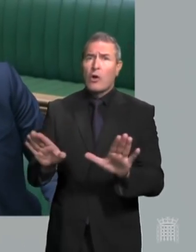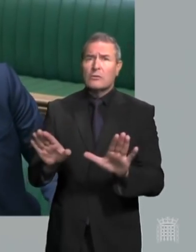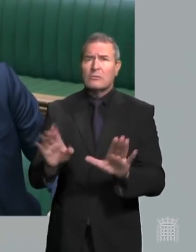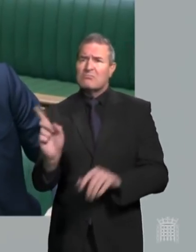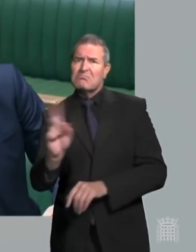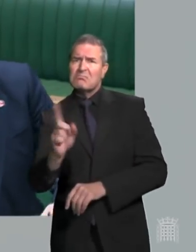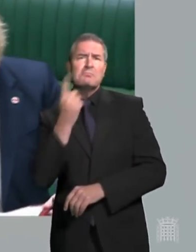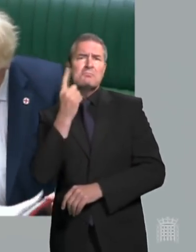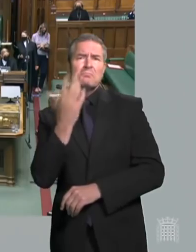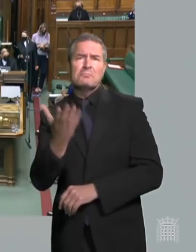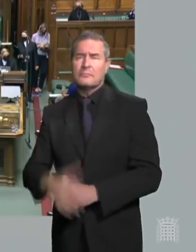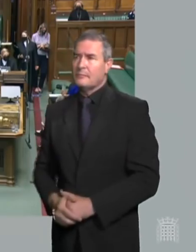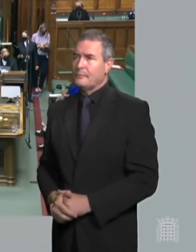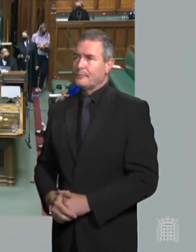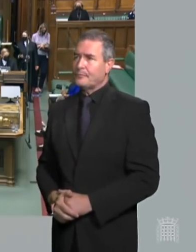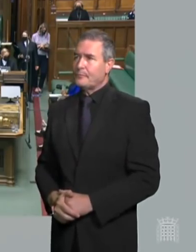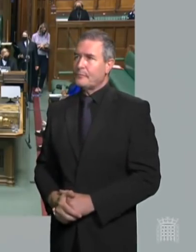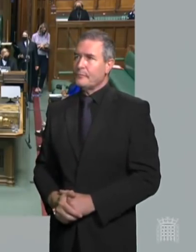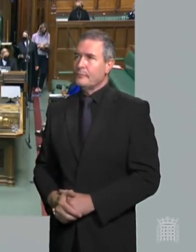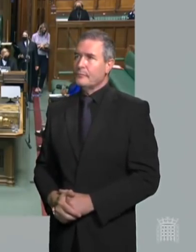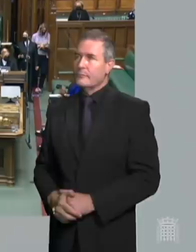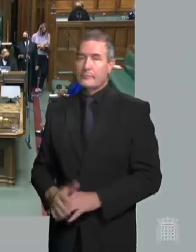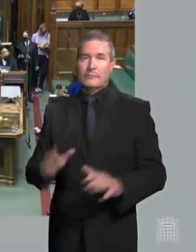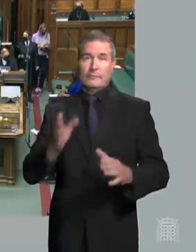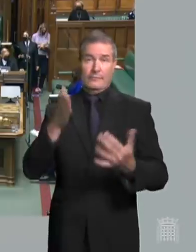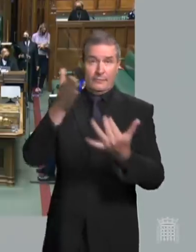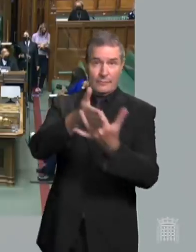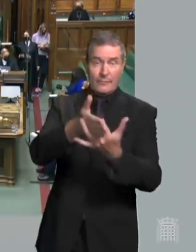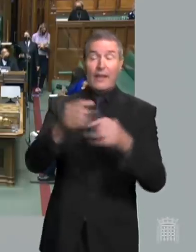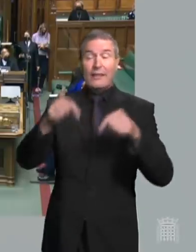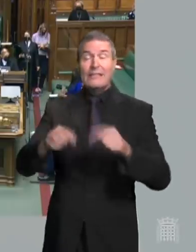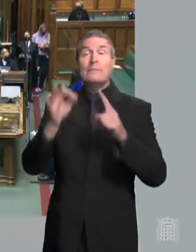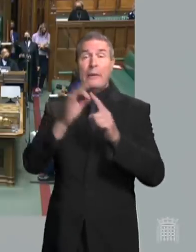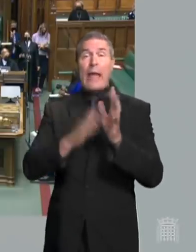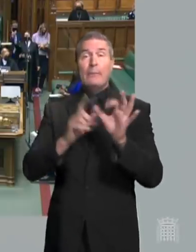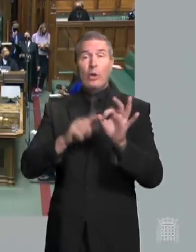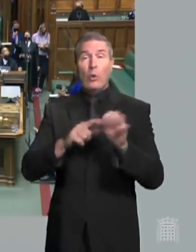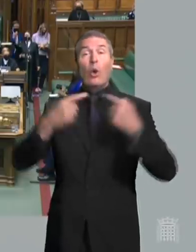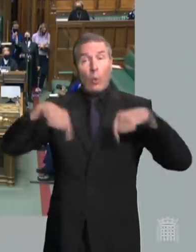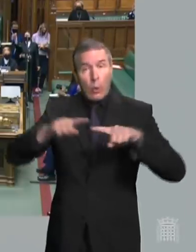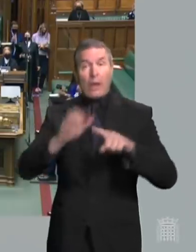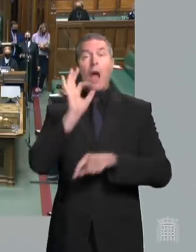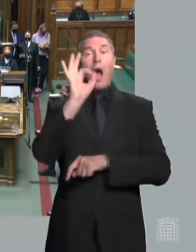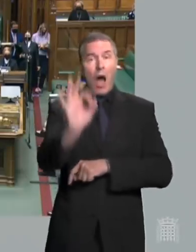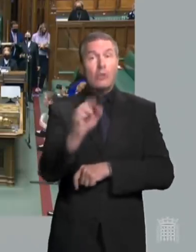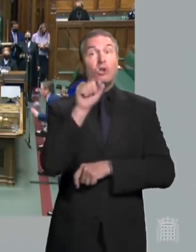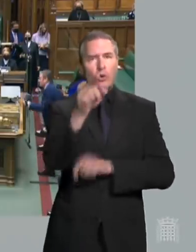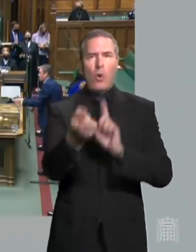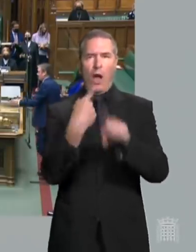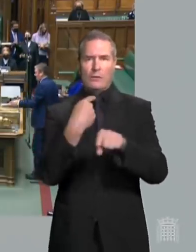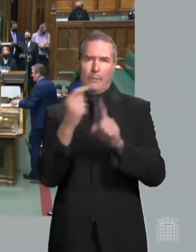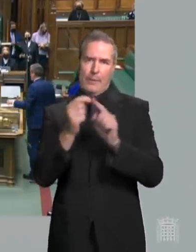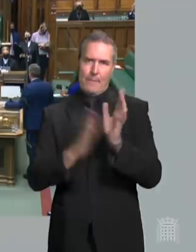impossible to tell. Just to—once again, it's Prime Minister's questions and the Prime Minister answers questions. Keir Starmer.